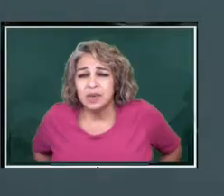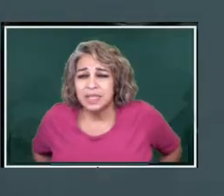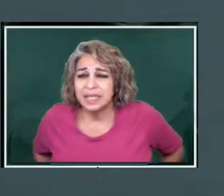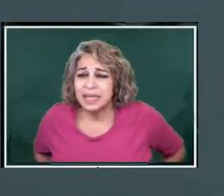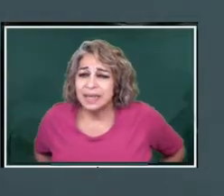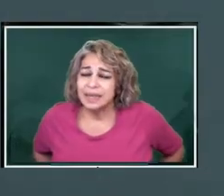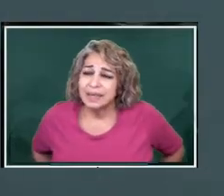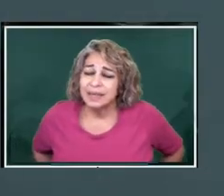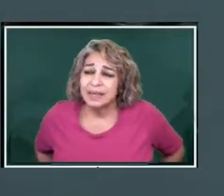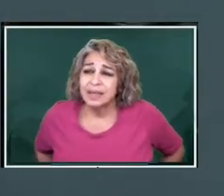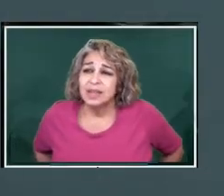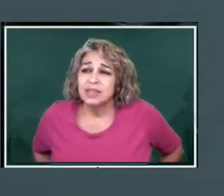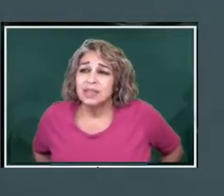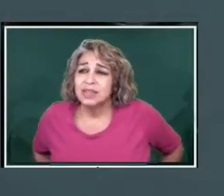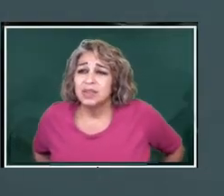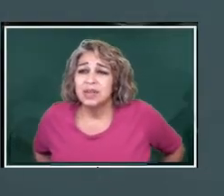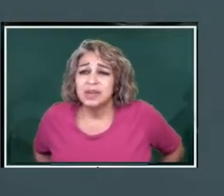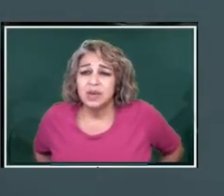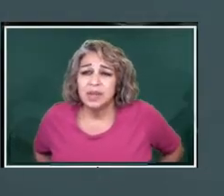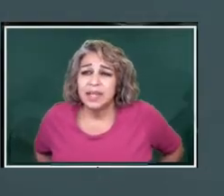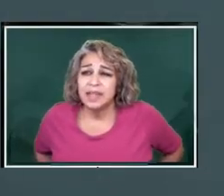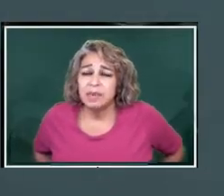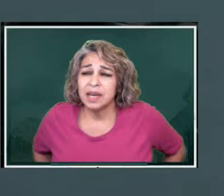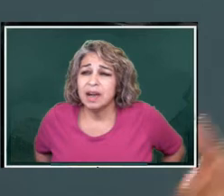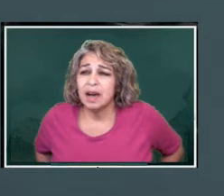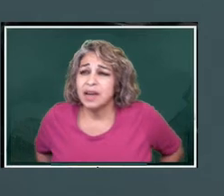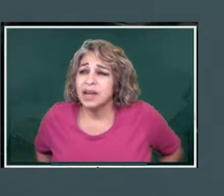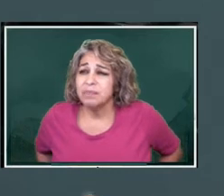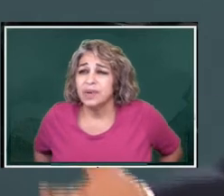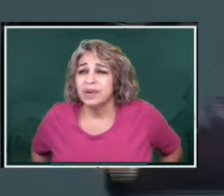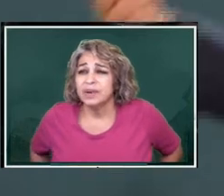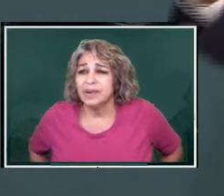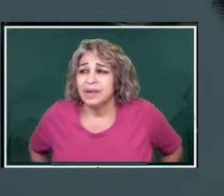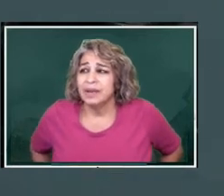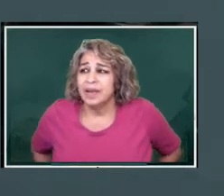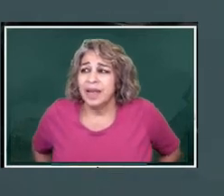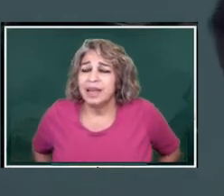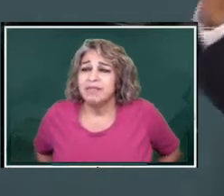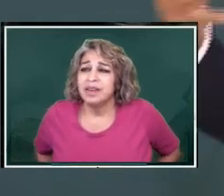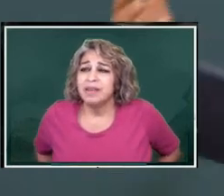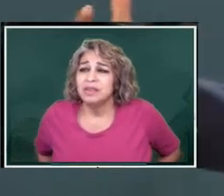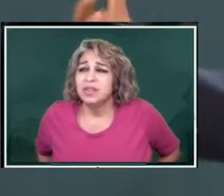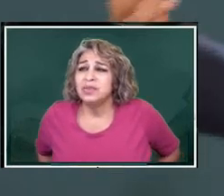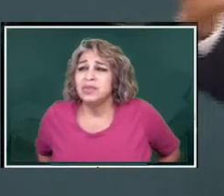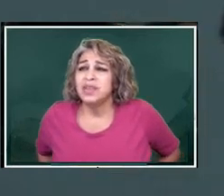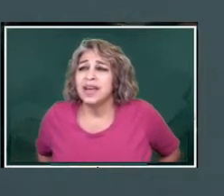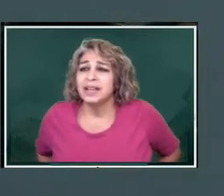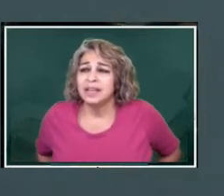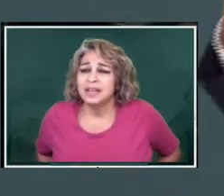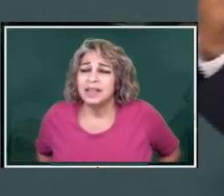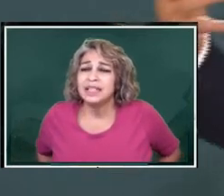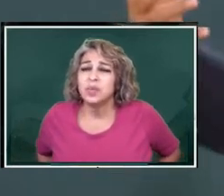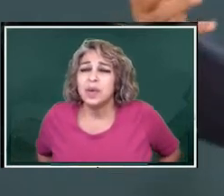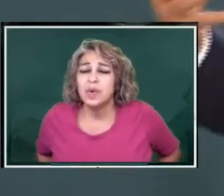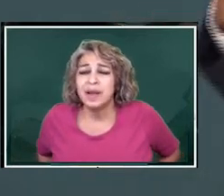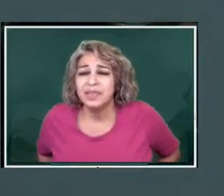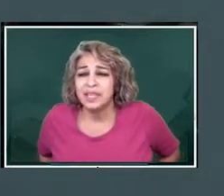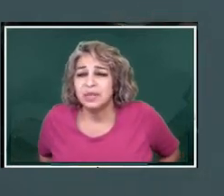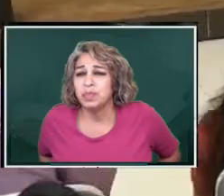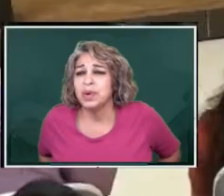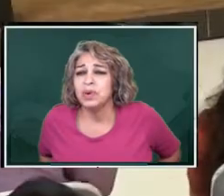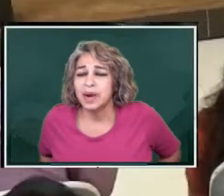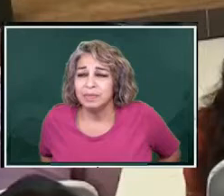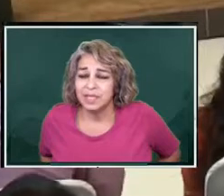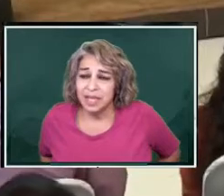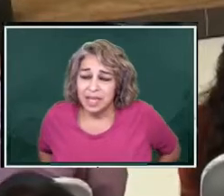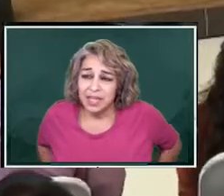delinquency, don't let them get caught up. And due to that, that's why we're having